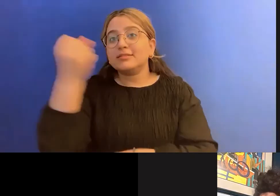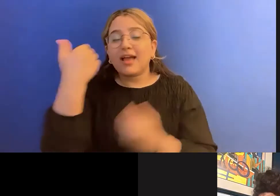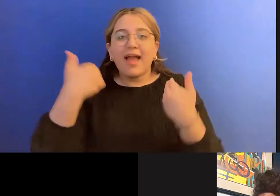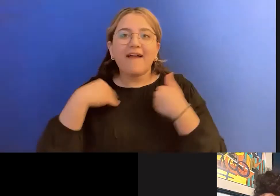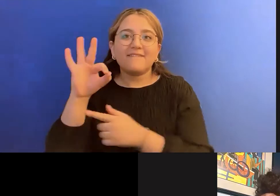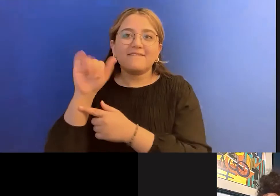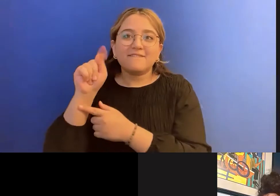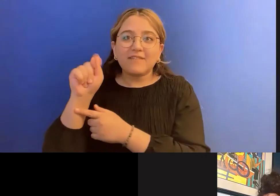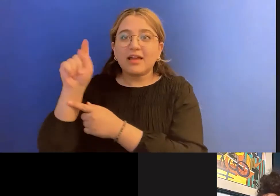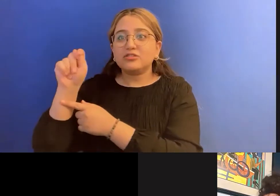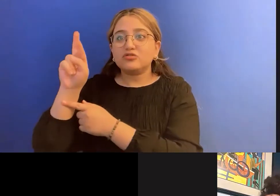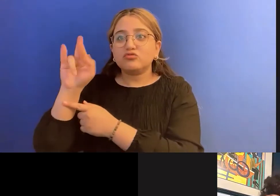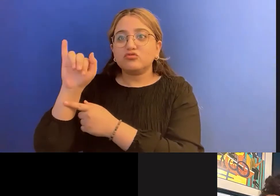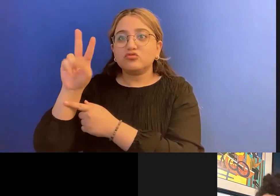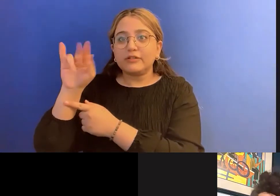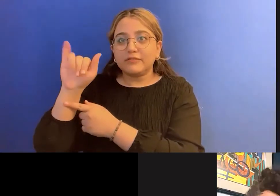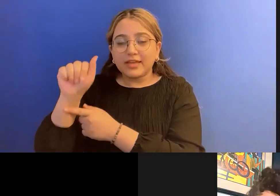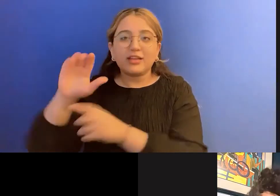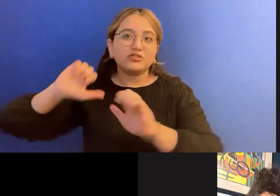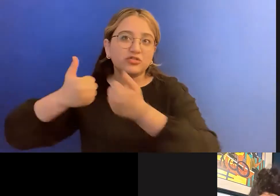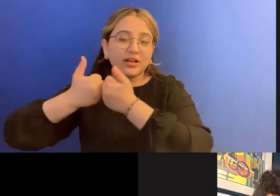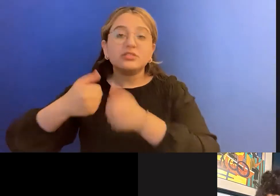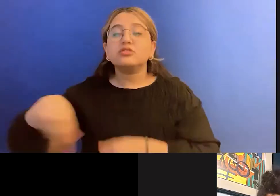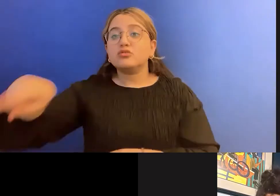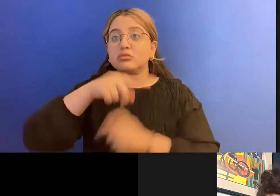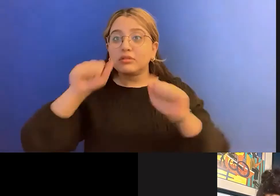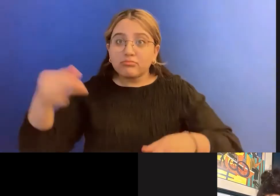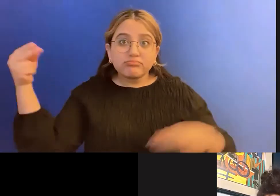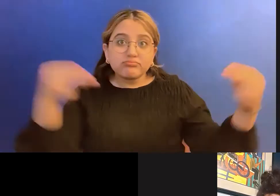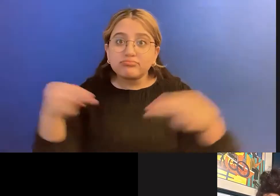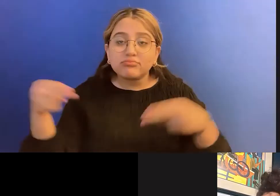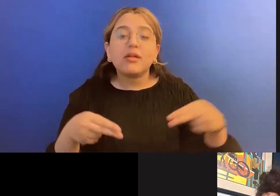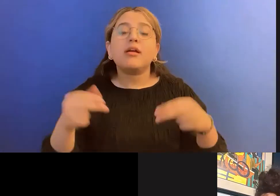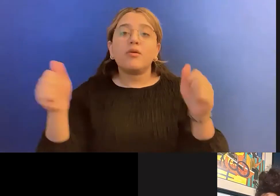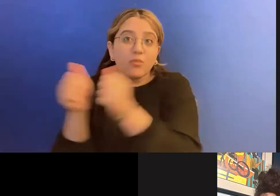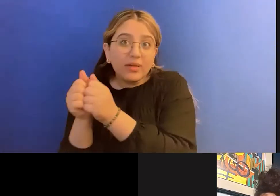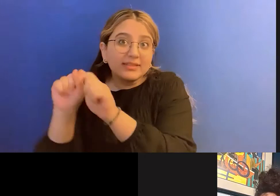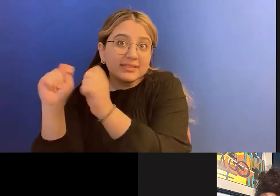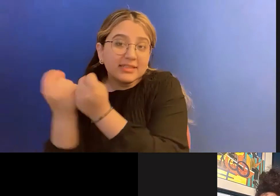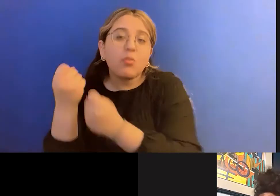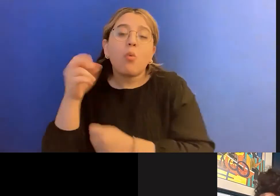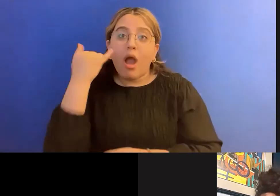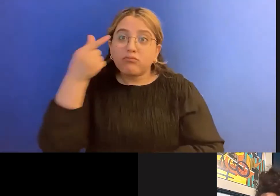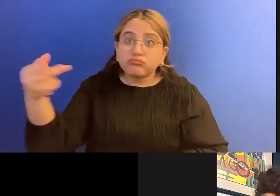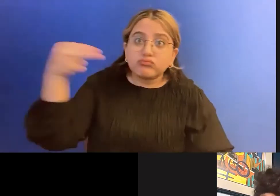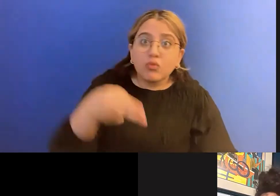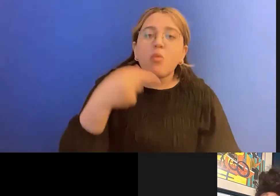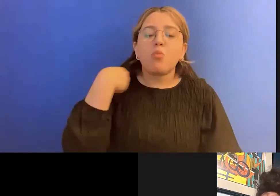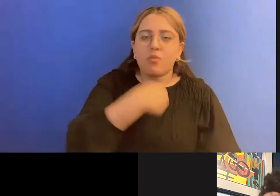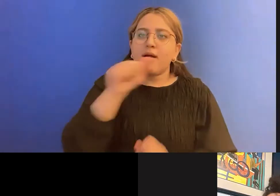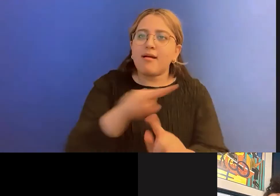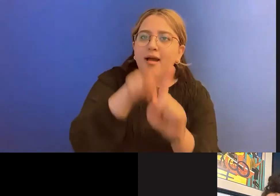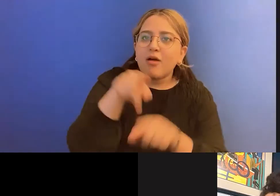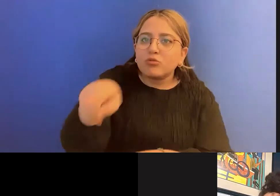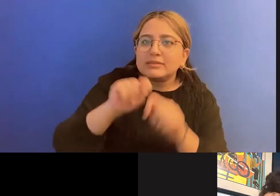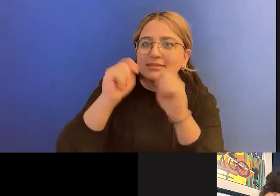which invites you to come with the team or be assigned to a team. If you register as an individual, you can meet some new friends.